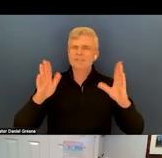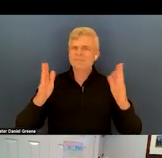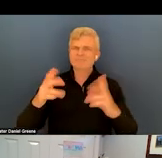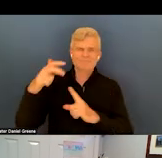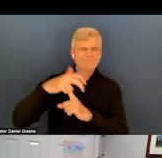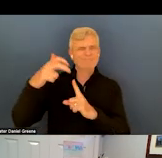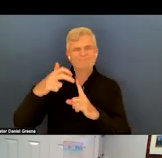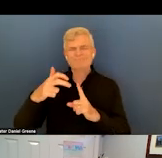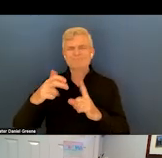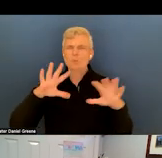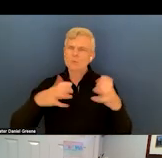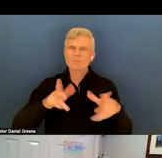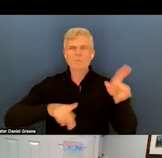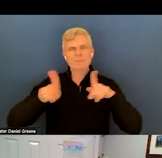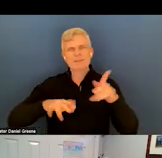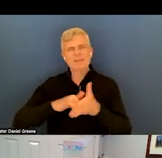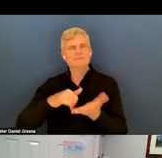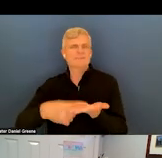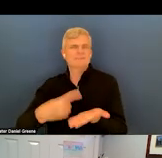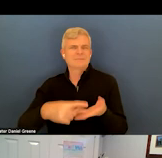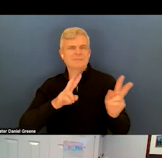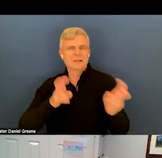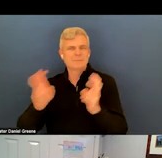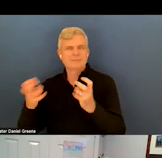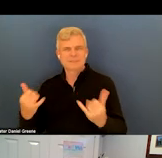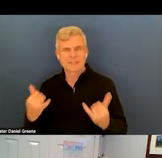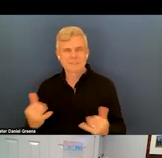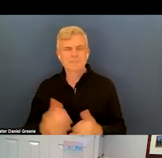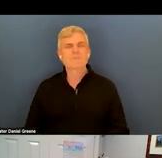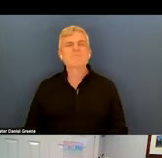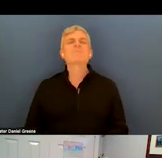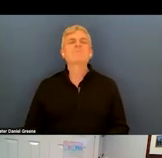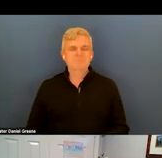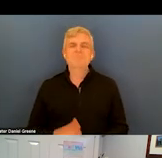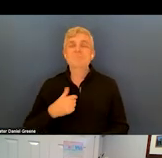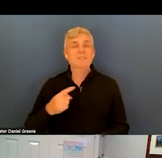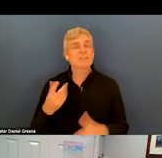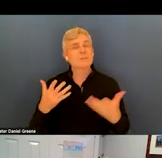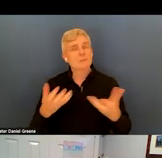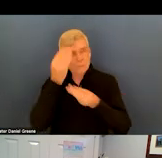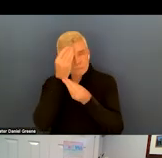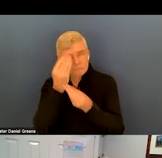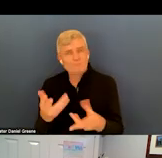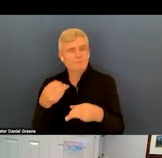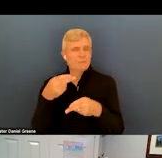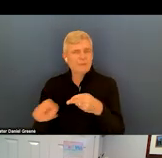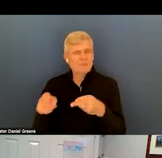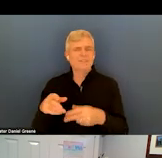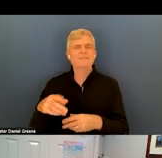topics we heard today. I just wanted to briefly touch bases with you on since the 988 implementation